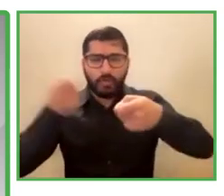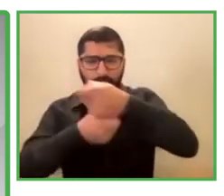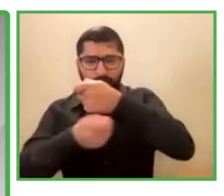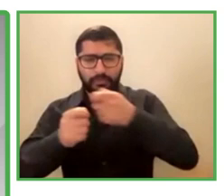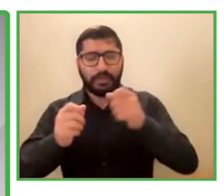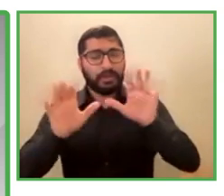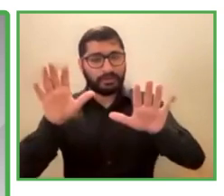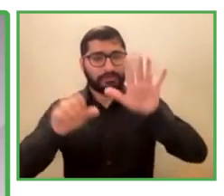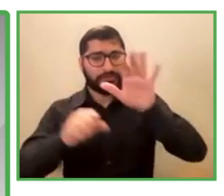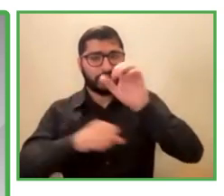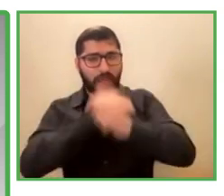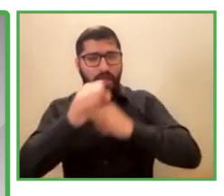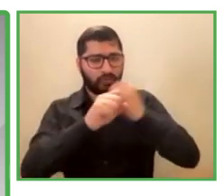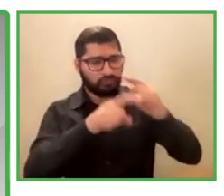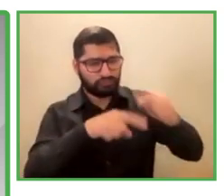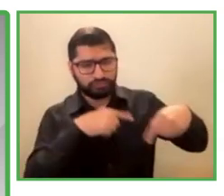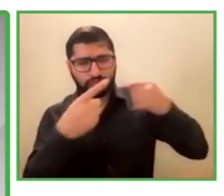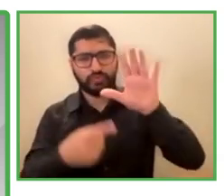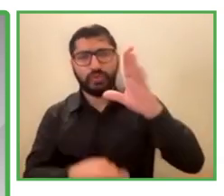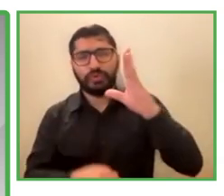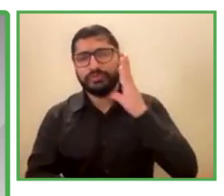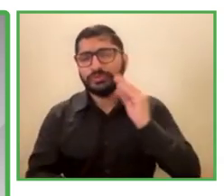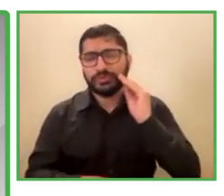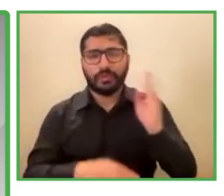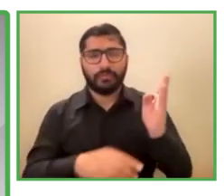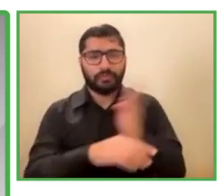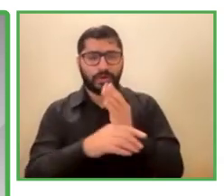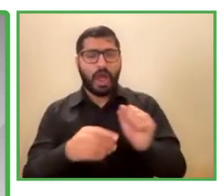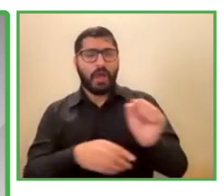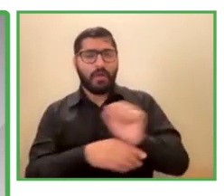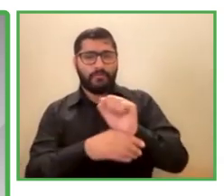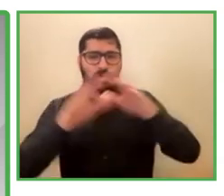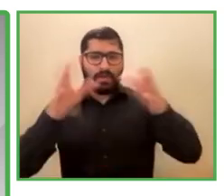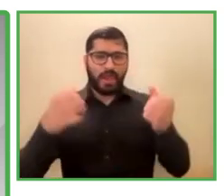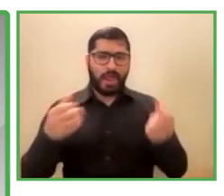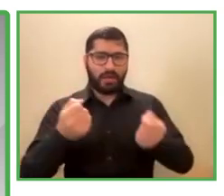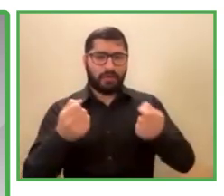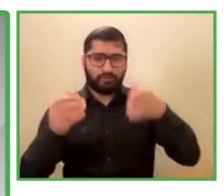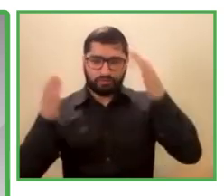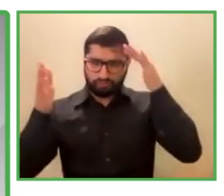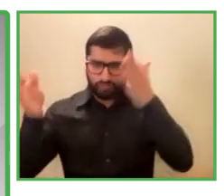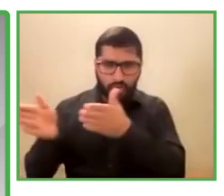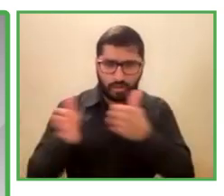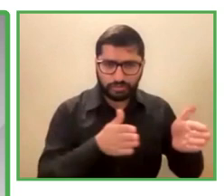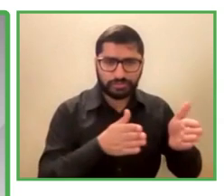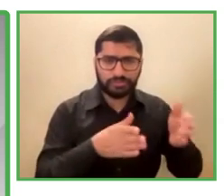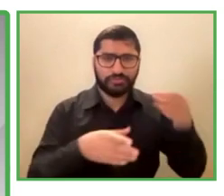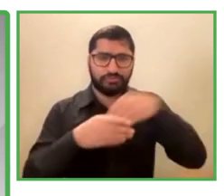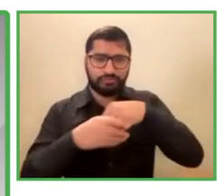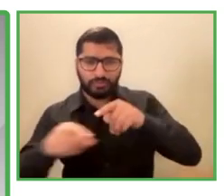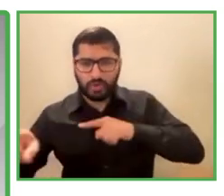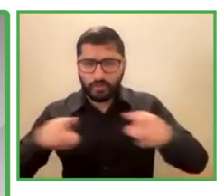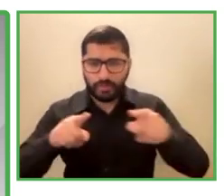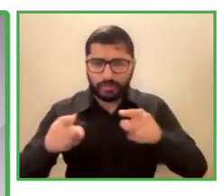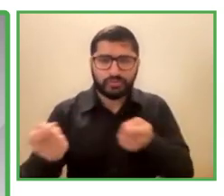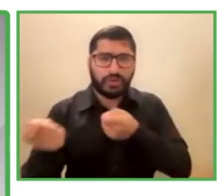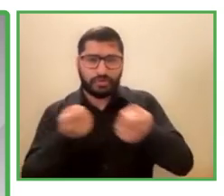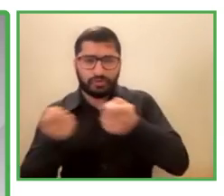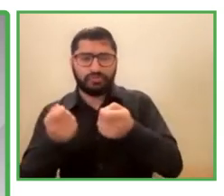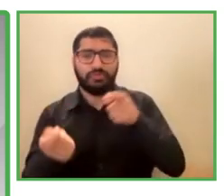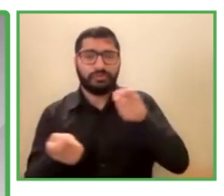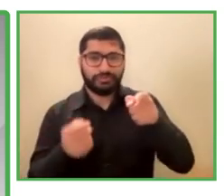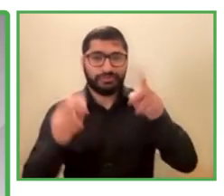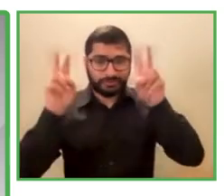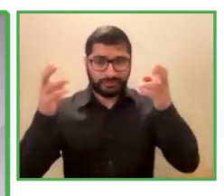and experience in the auto industry logistics. He is incorporated in the organization,